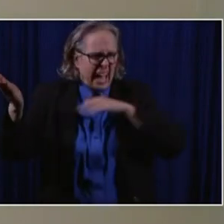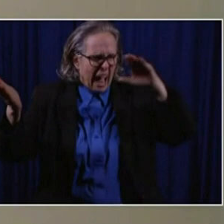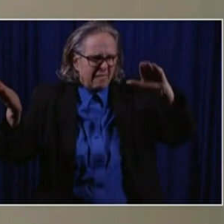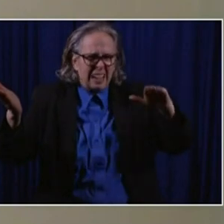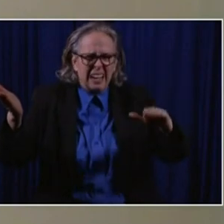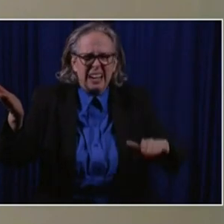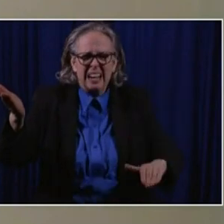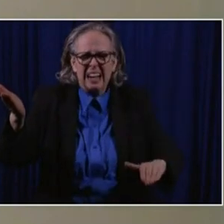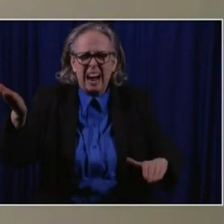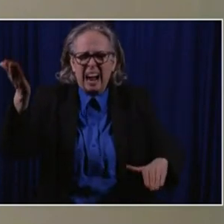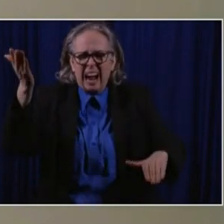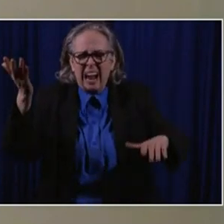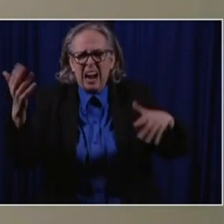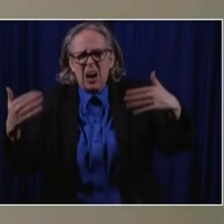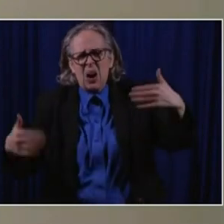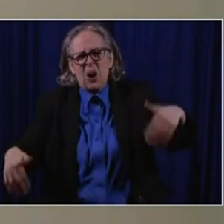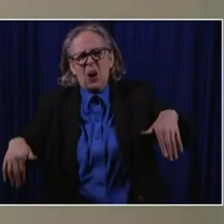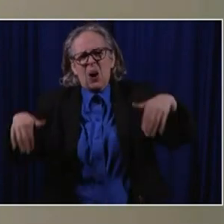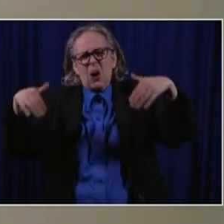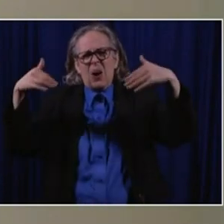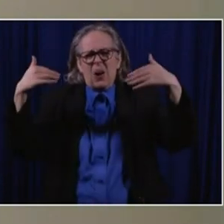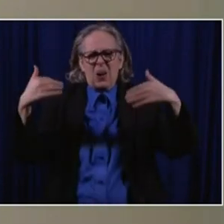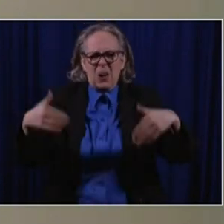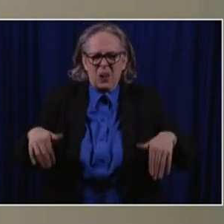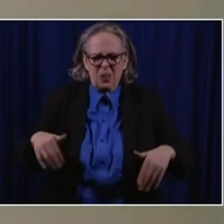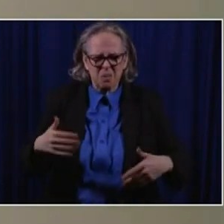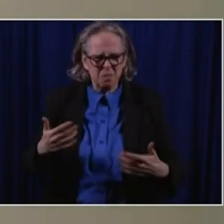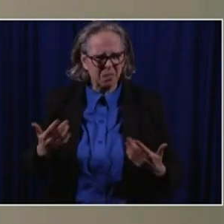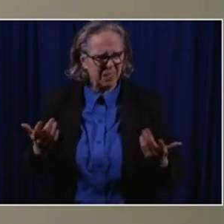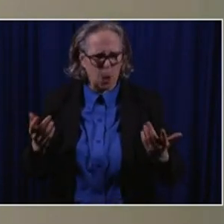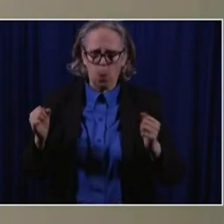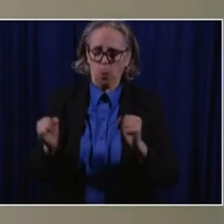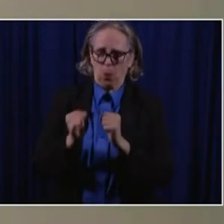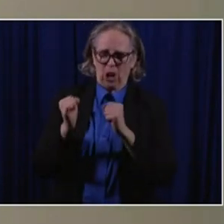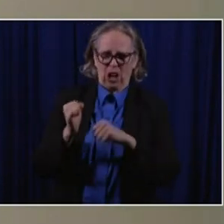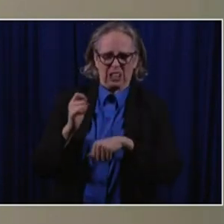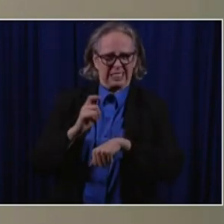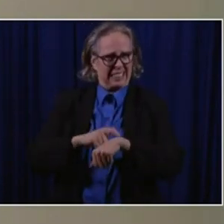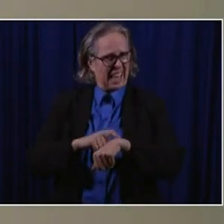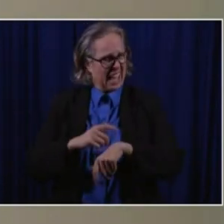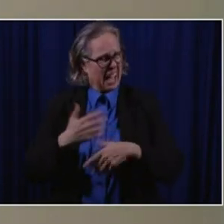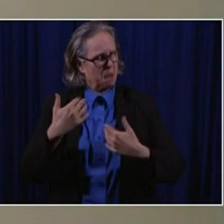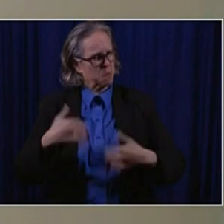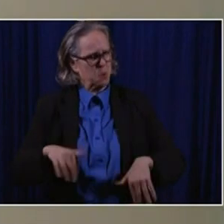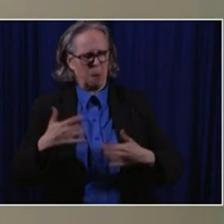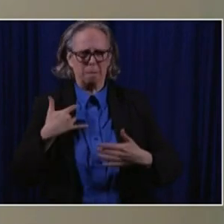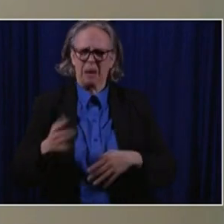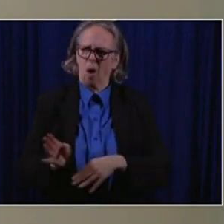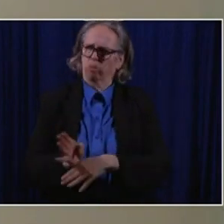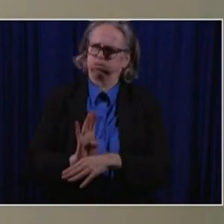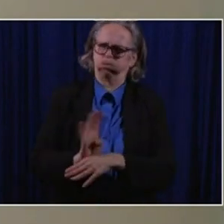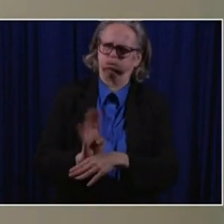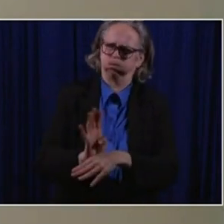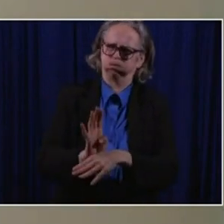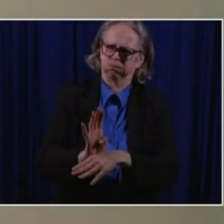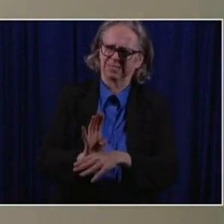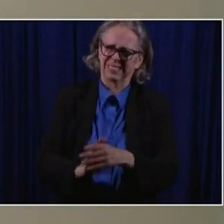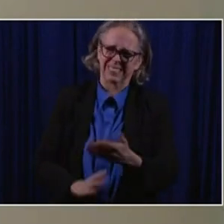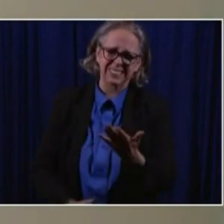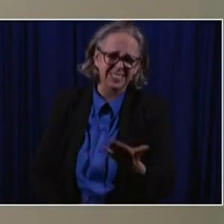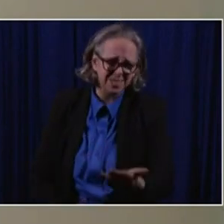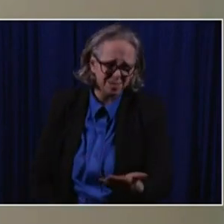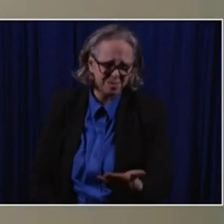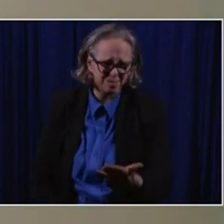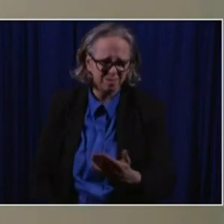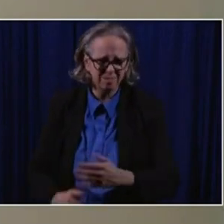it in hospital systems, but COVID is different. Uh, it's a nasty virus. We've always known that from having treated it before. We just never